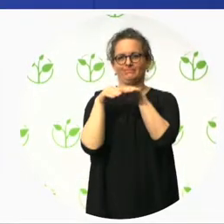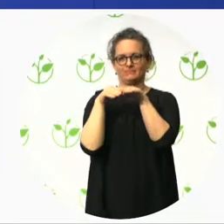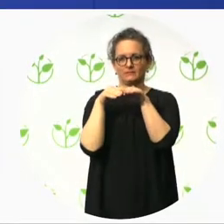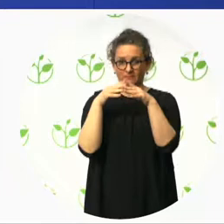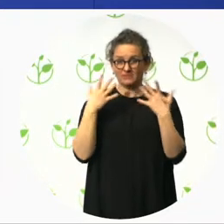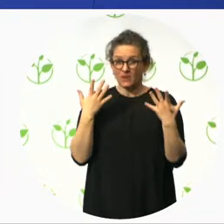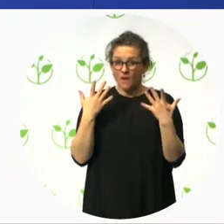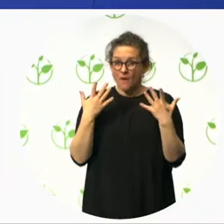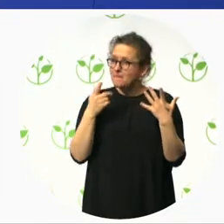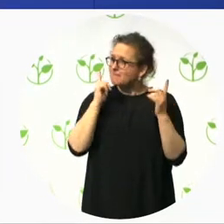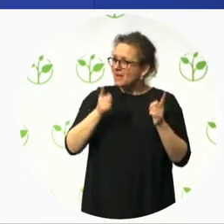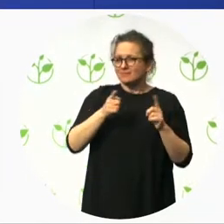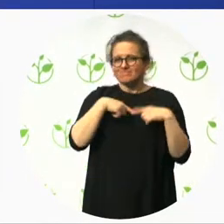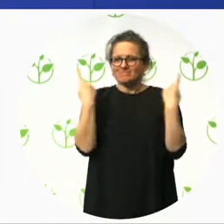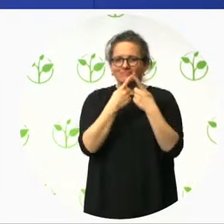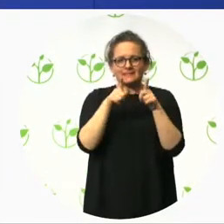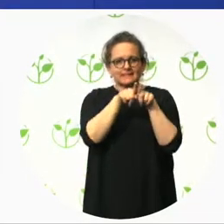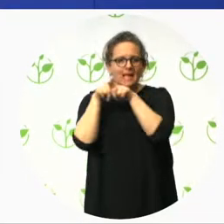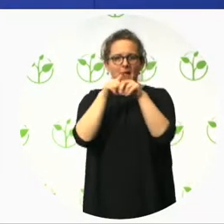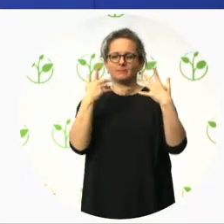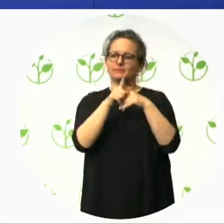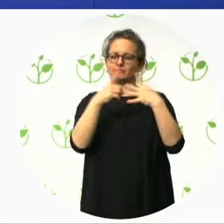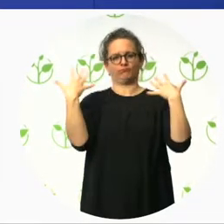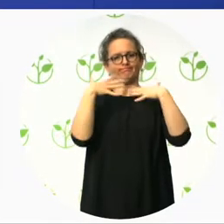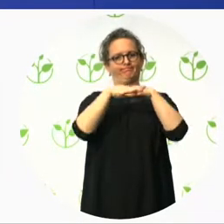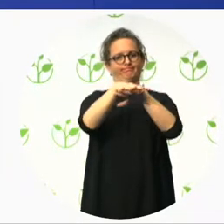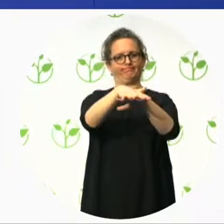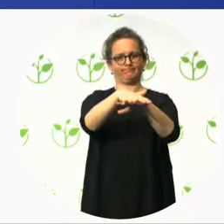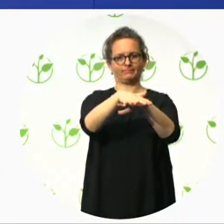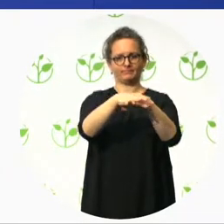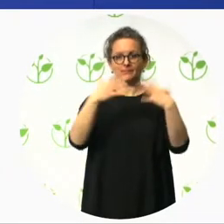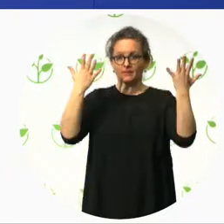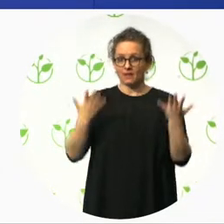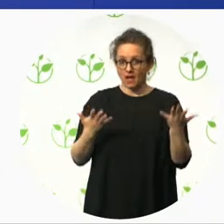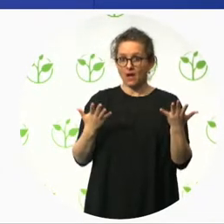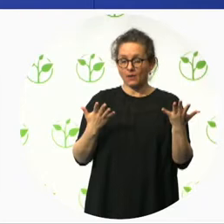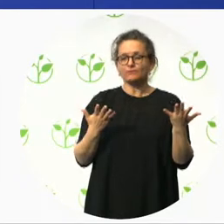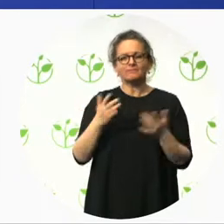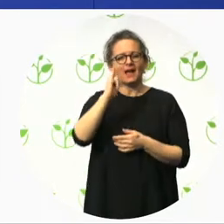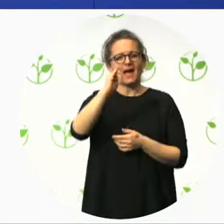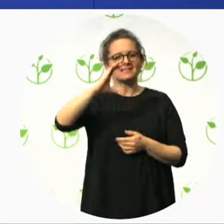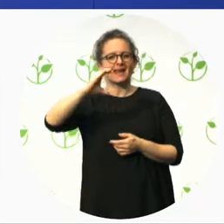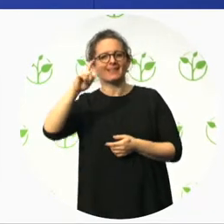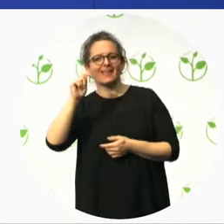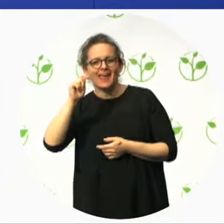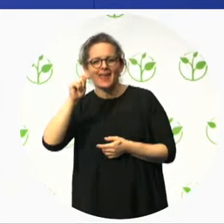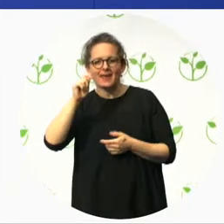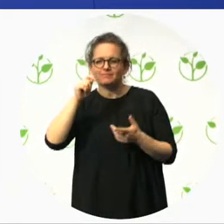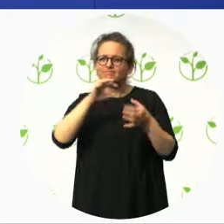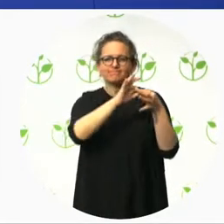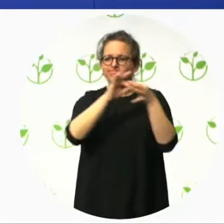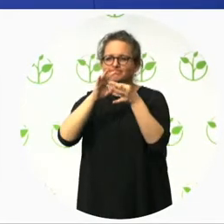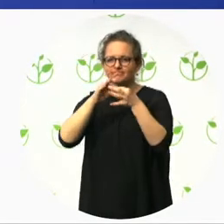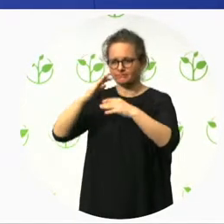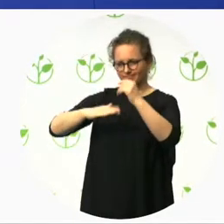Now, let me pass now from the ICT world into the world of the built environment, where we really have the privilege of